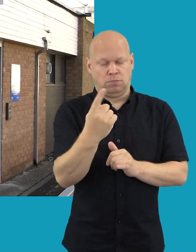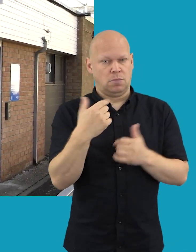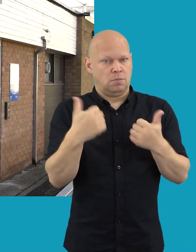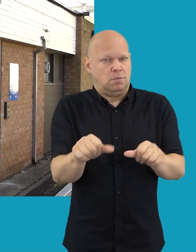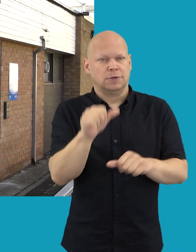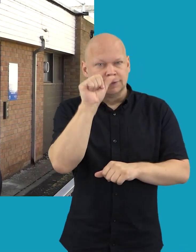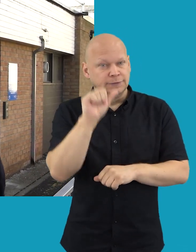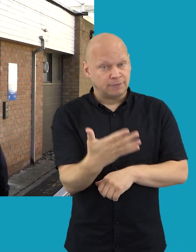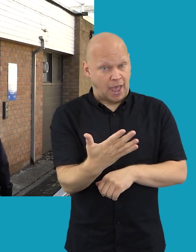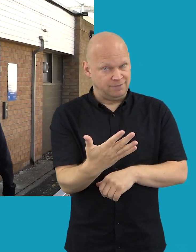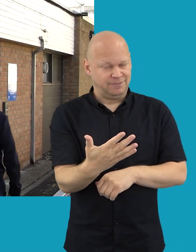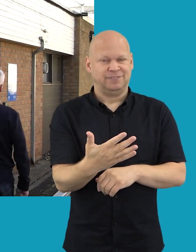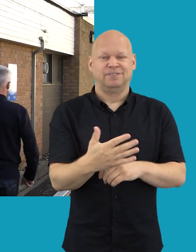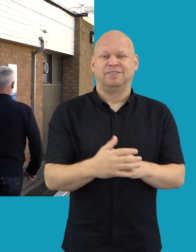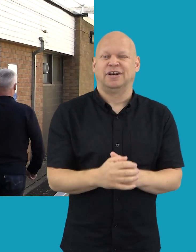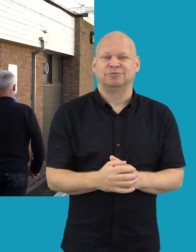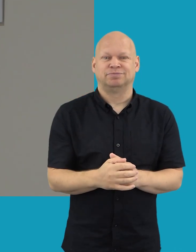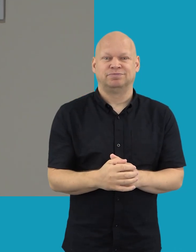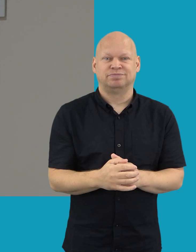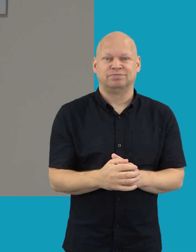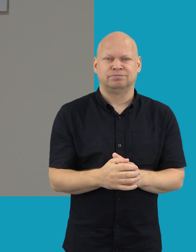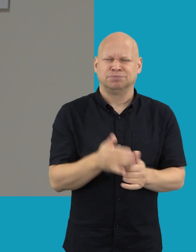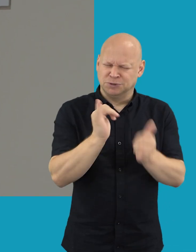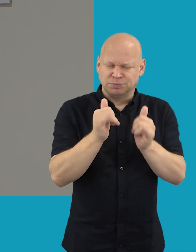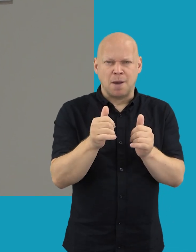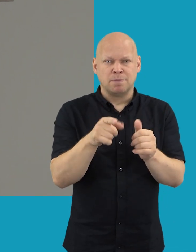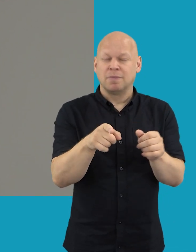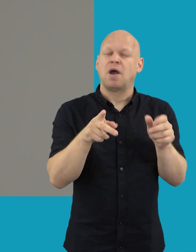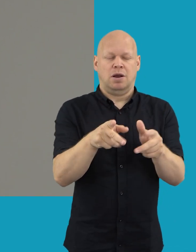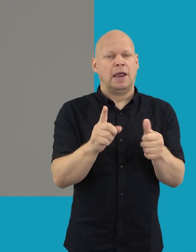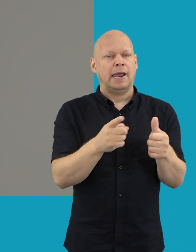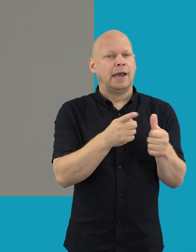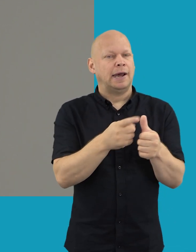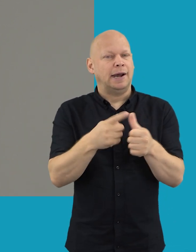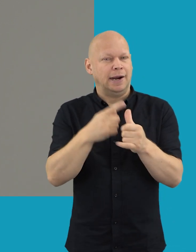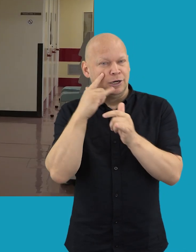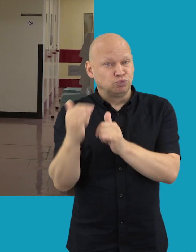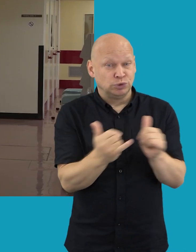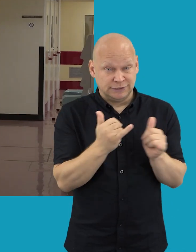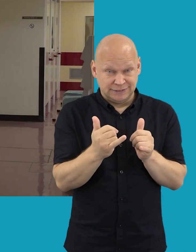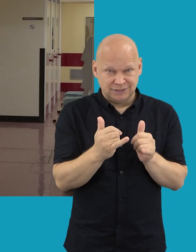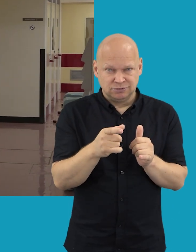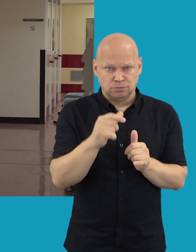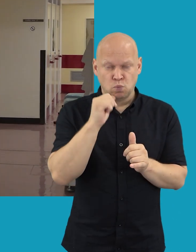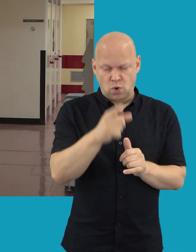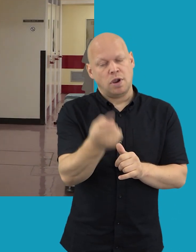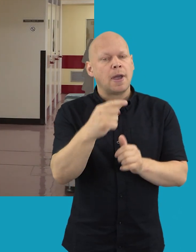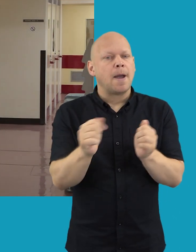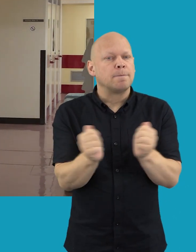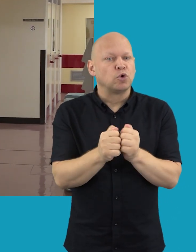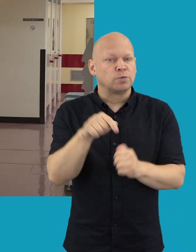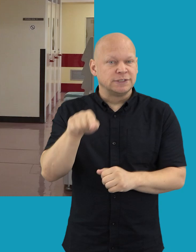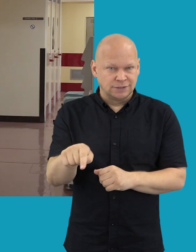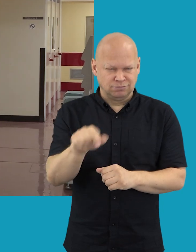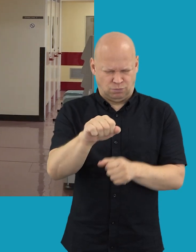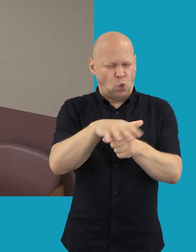Aneurysm Screening when they turn 65. This is sometimes referred to as AAA Screening. You'll be invited to an appointment at your local